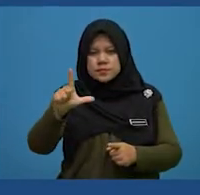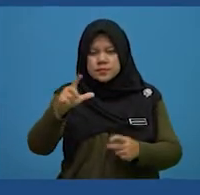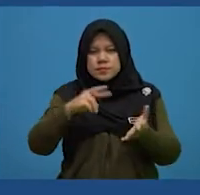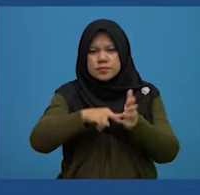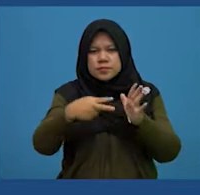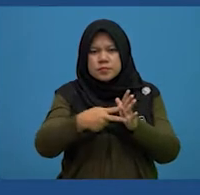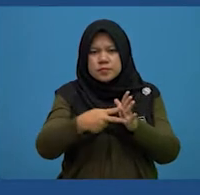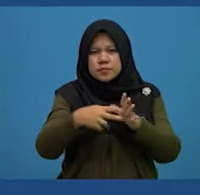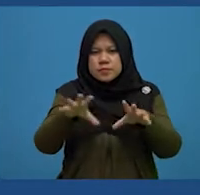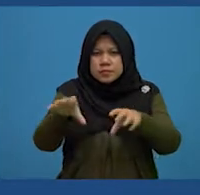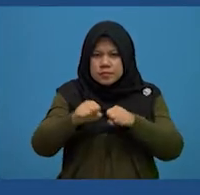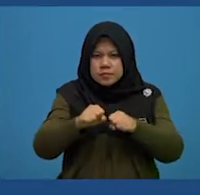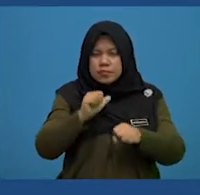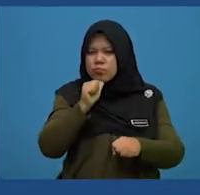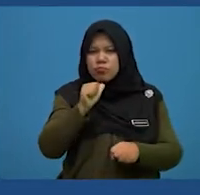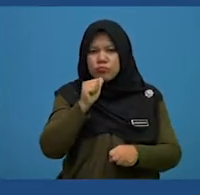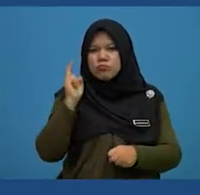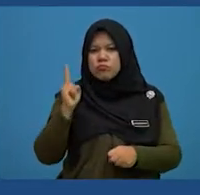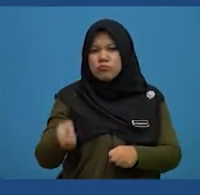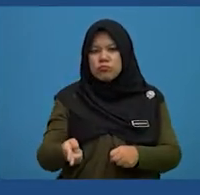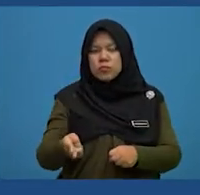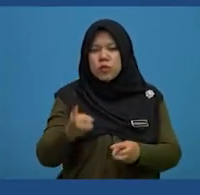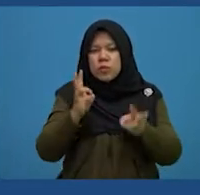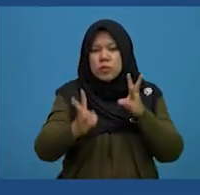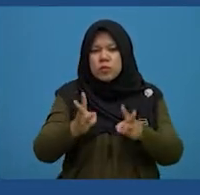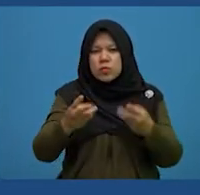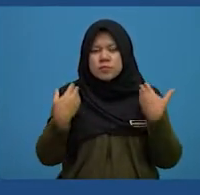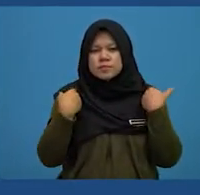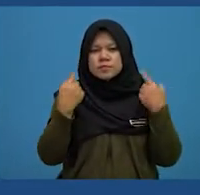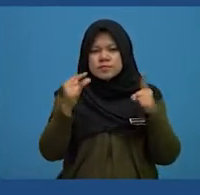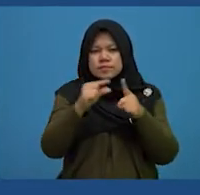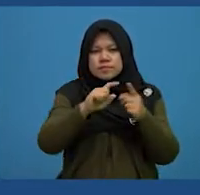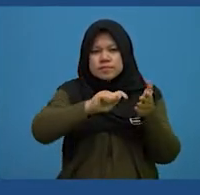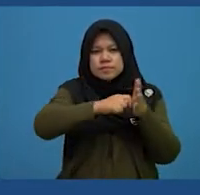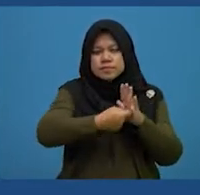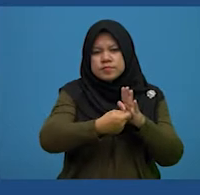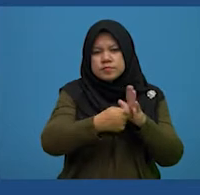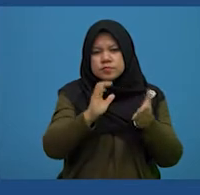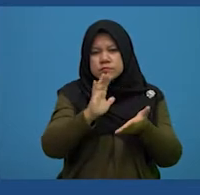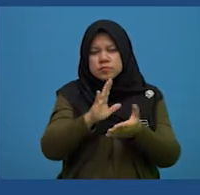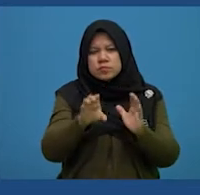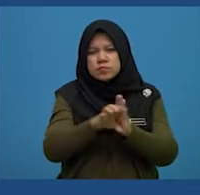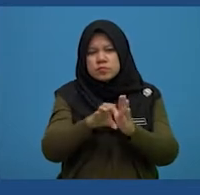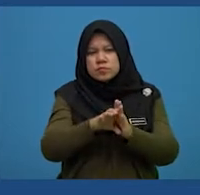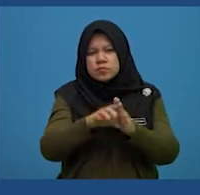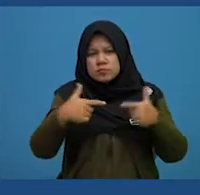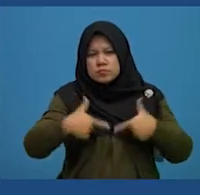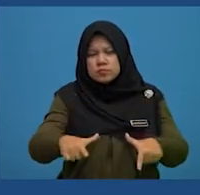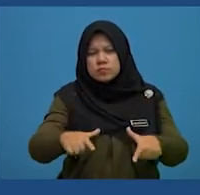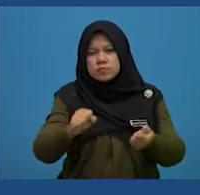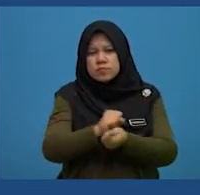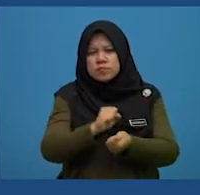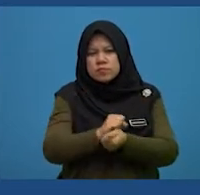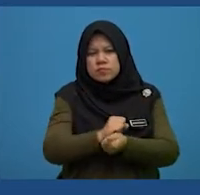and not history although there are many keywords such as birth certs,